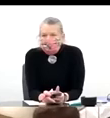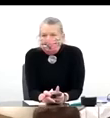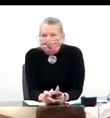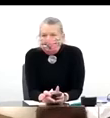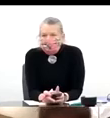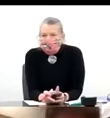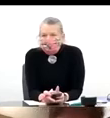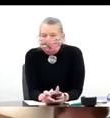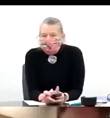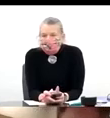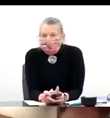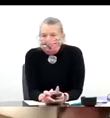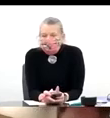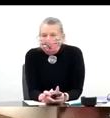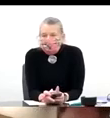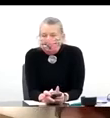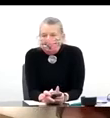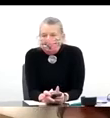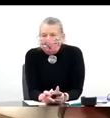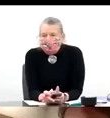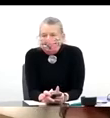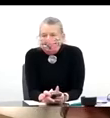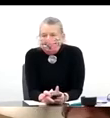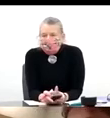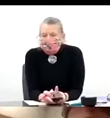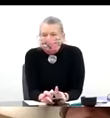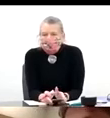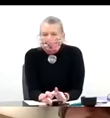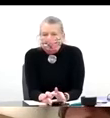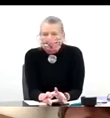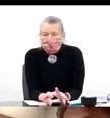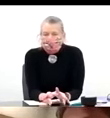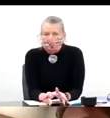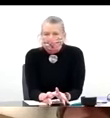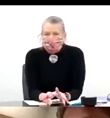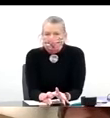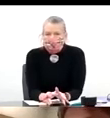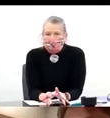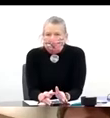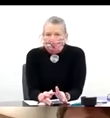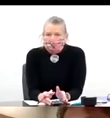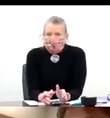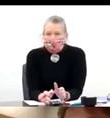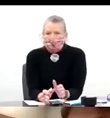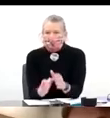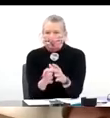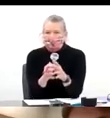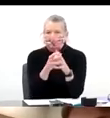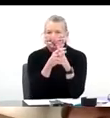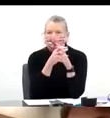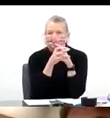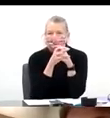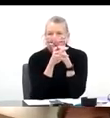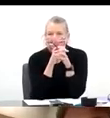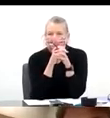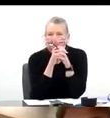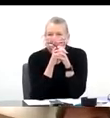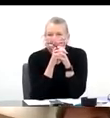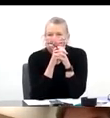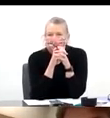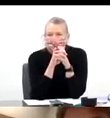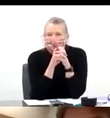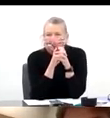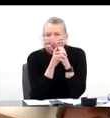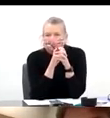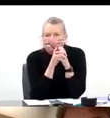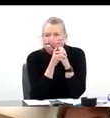And so I think going into a time where people are going to be inside, where we're going to come together, where we're going to see each other, you